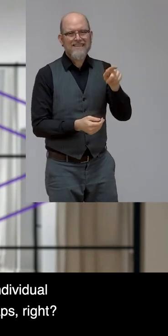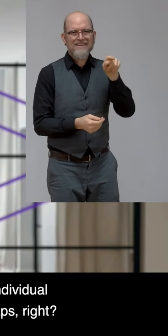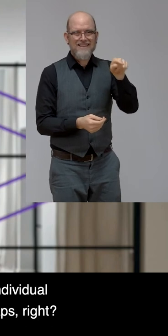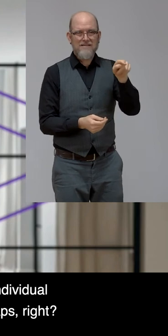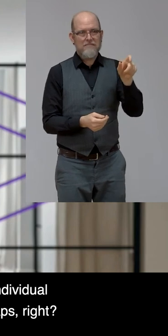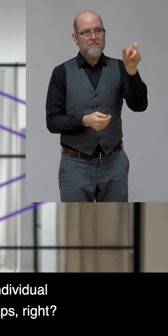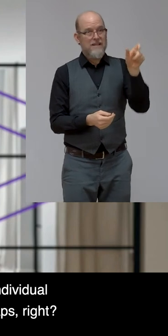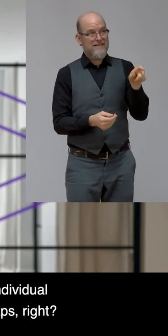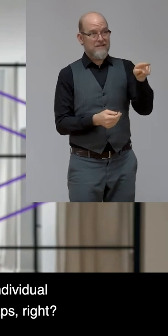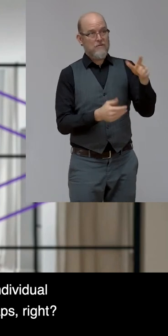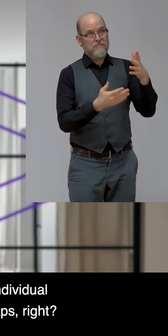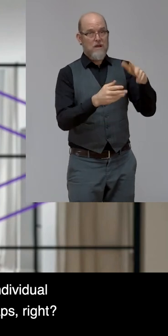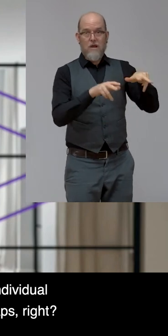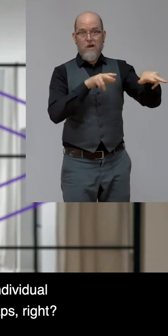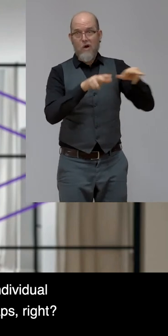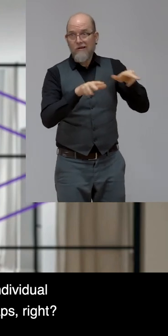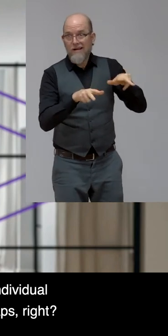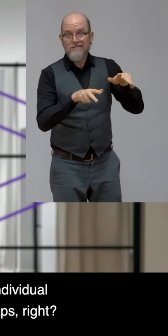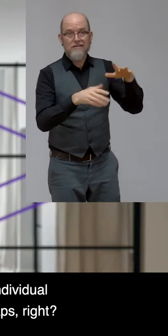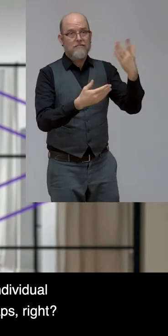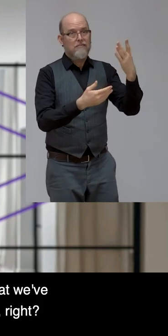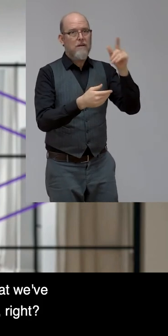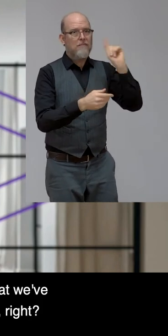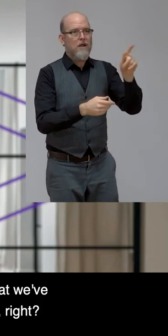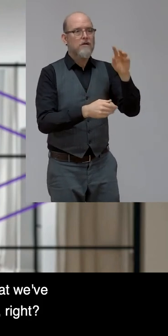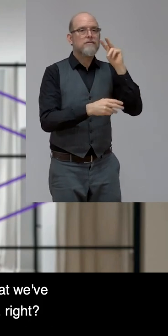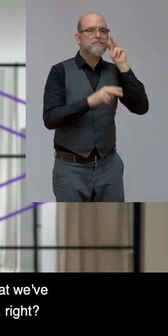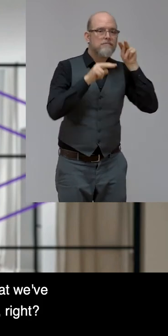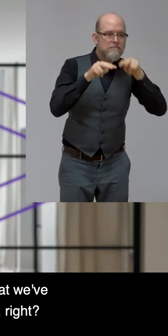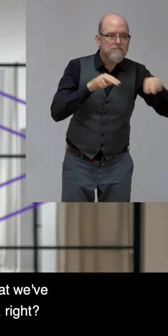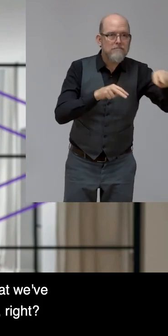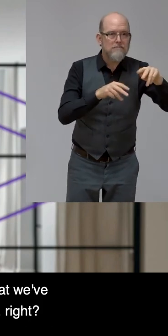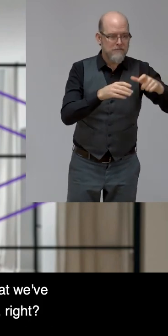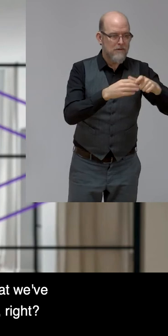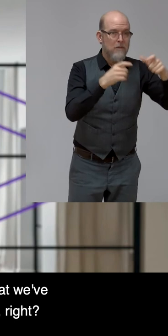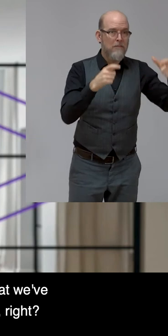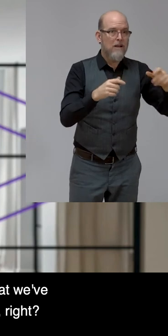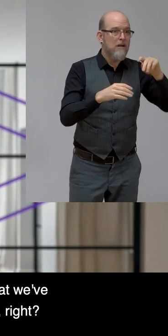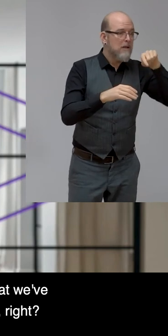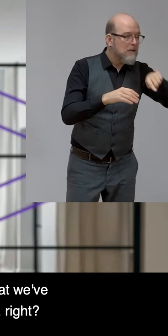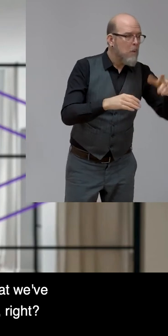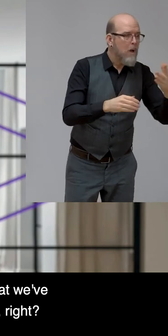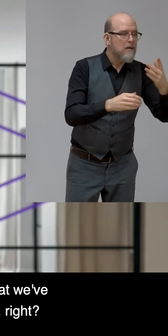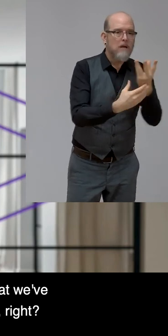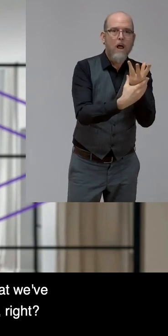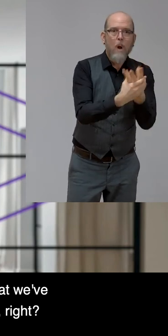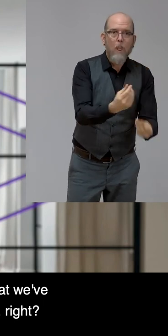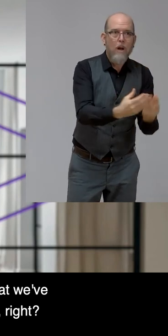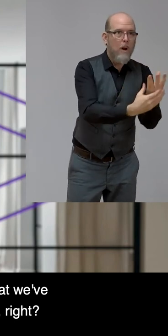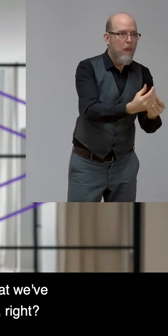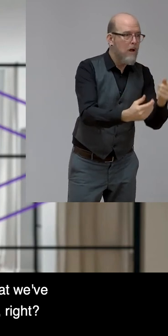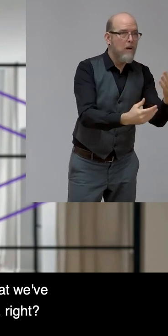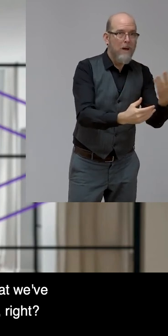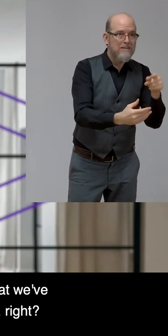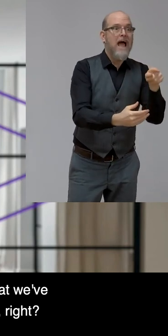has taken a look at the gaps, right? Those massive perception versus reality gaps that we've